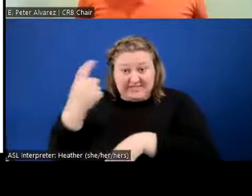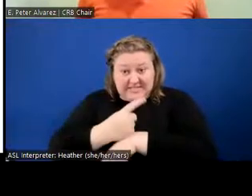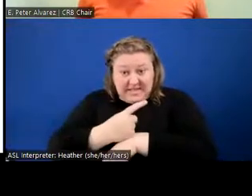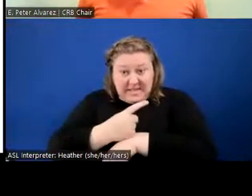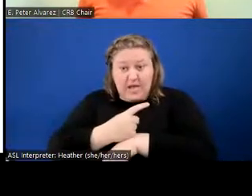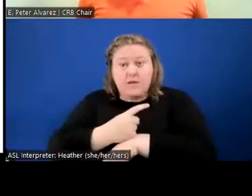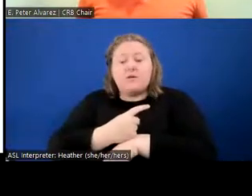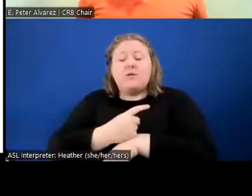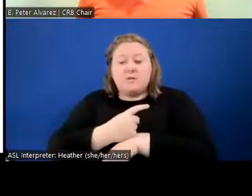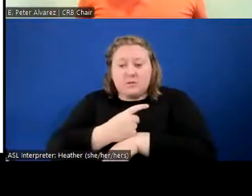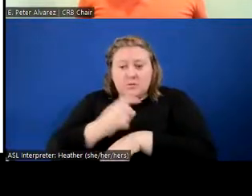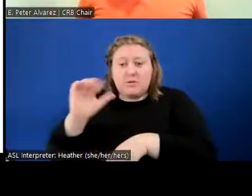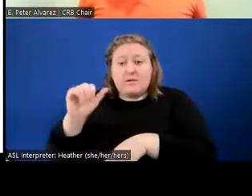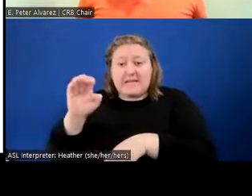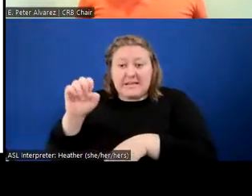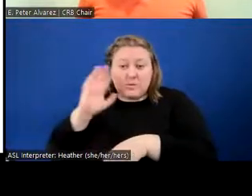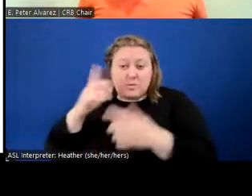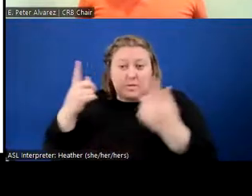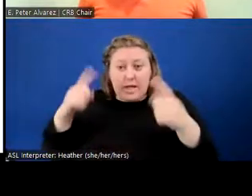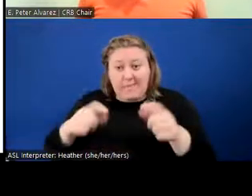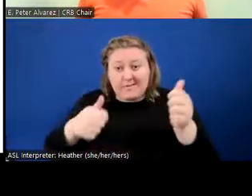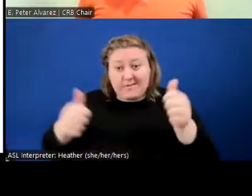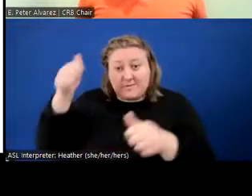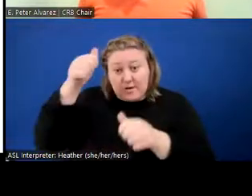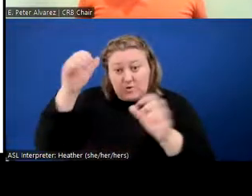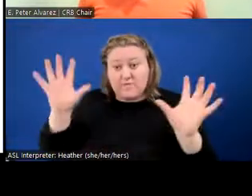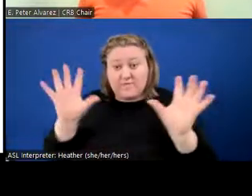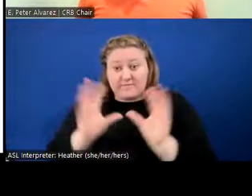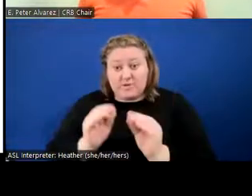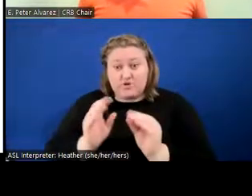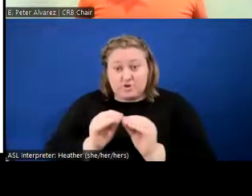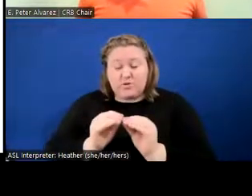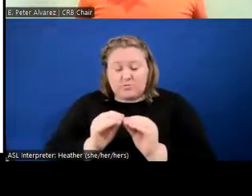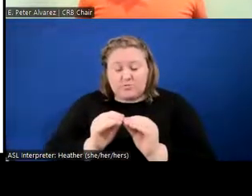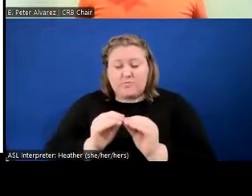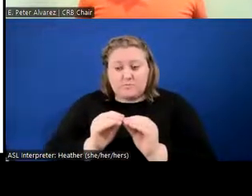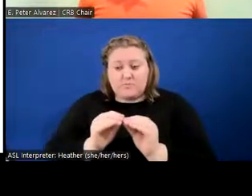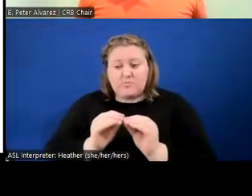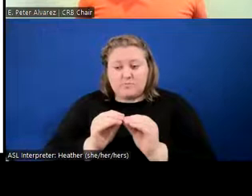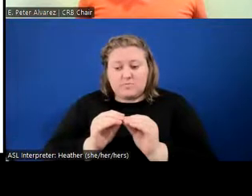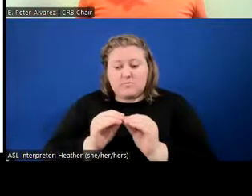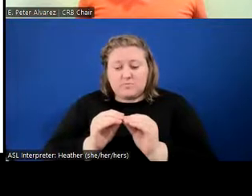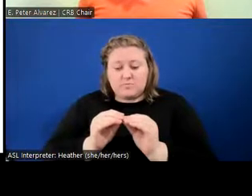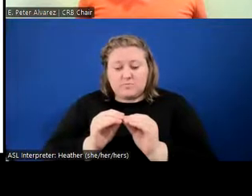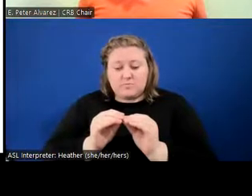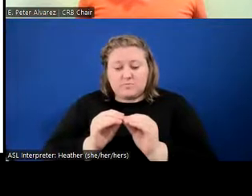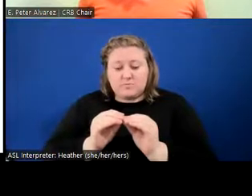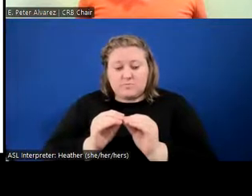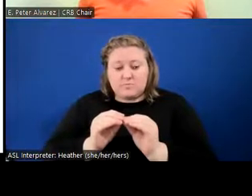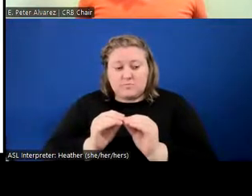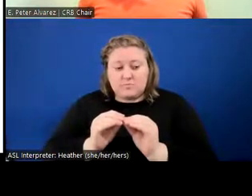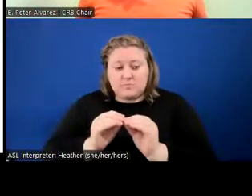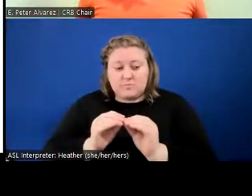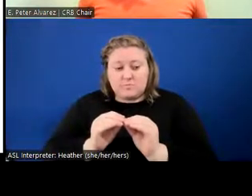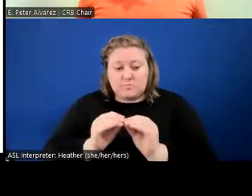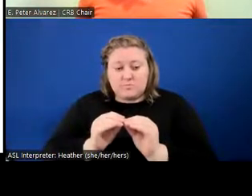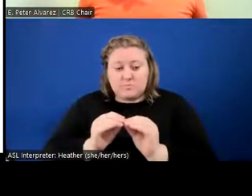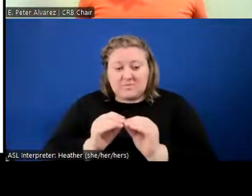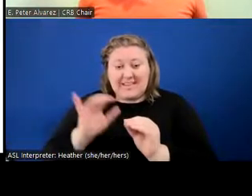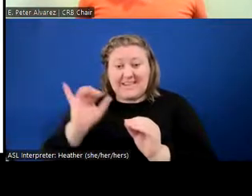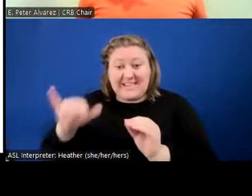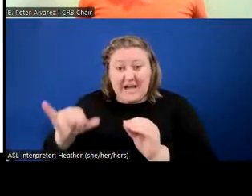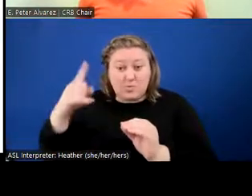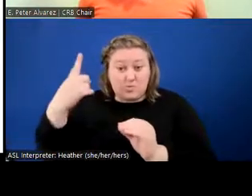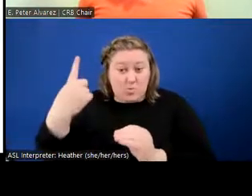be heard in executive session due to an exception to the open meeting law that